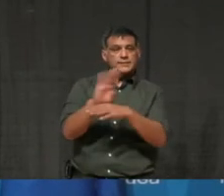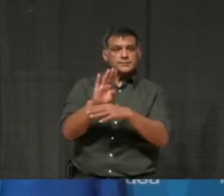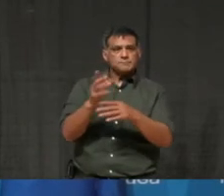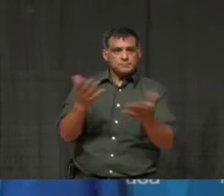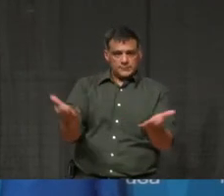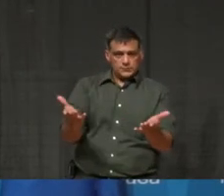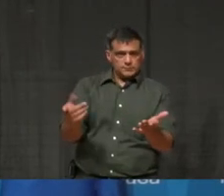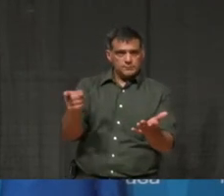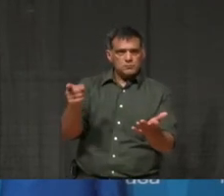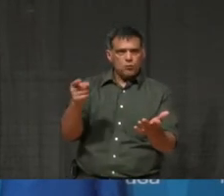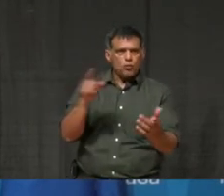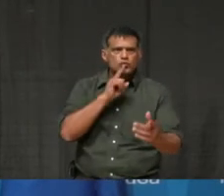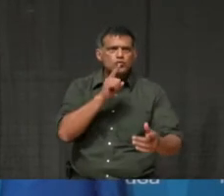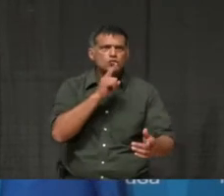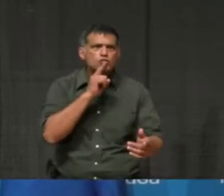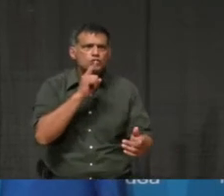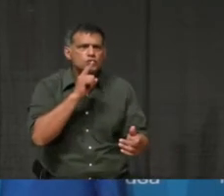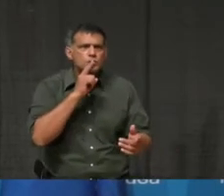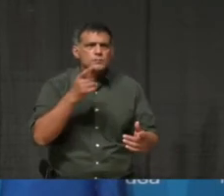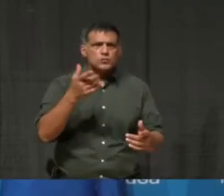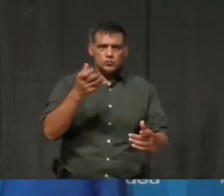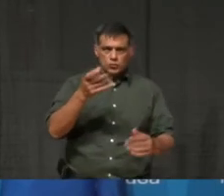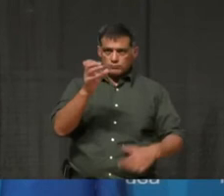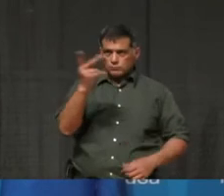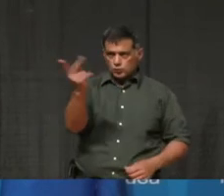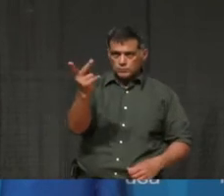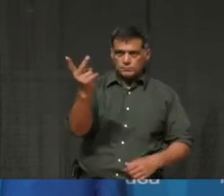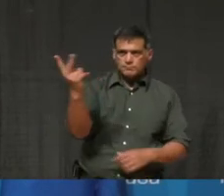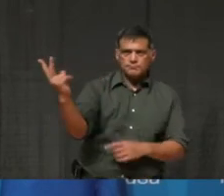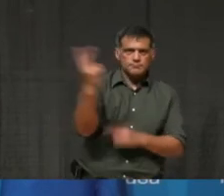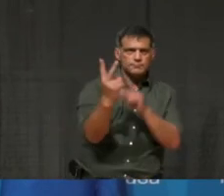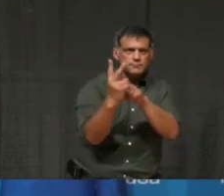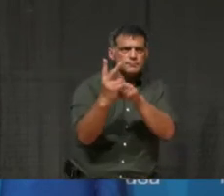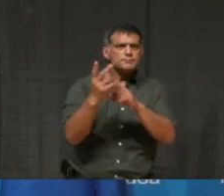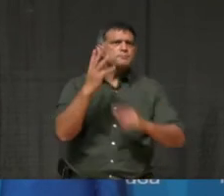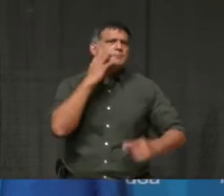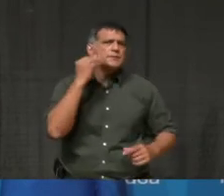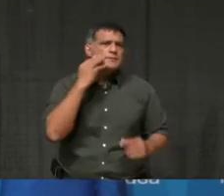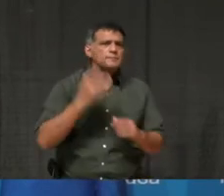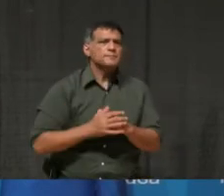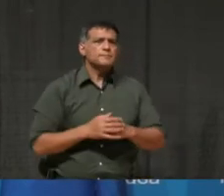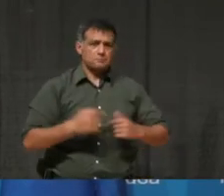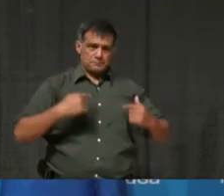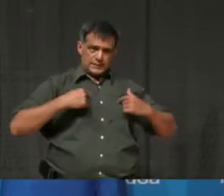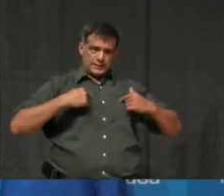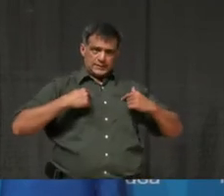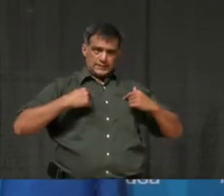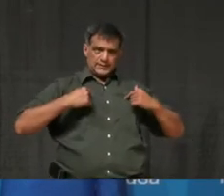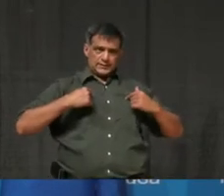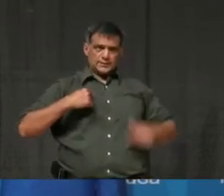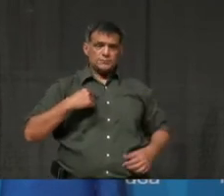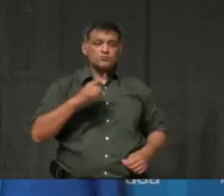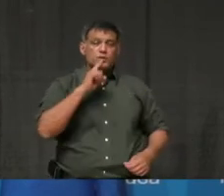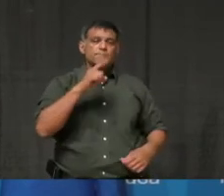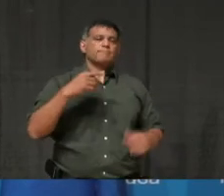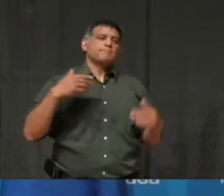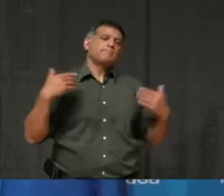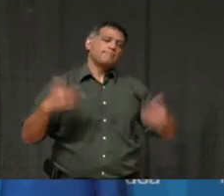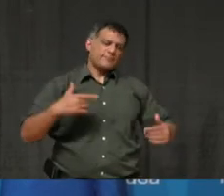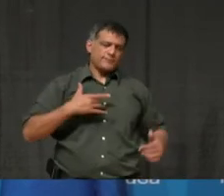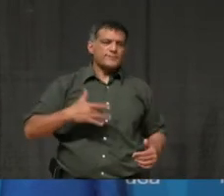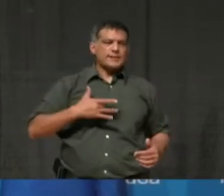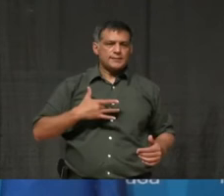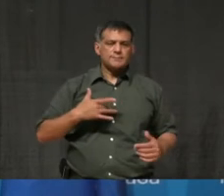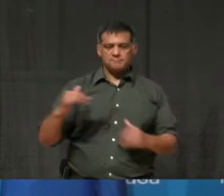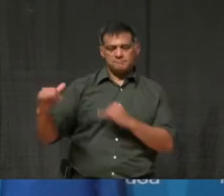just, who just, talked, uh, right now to everybody. I am really, I feel what you feel.